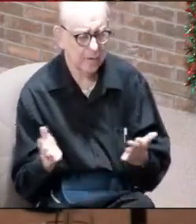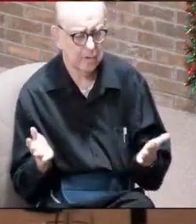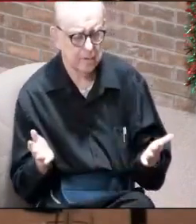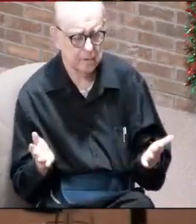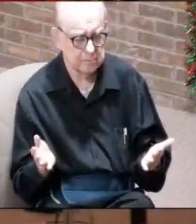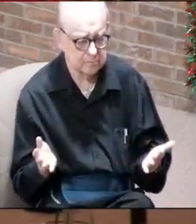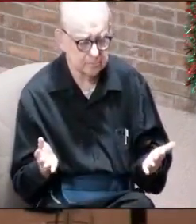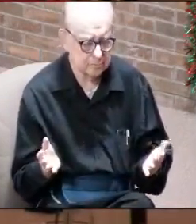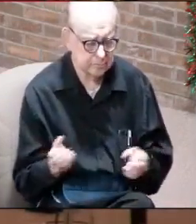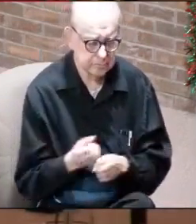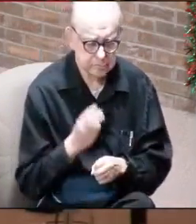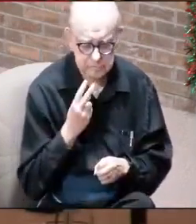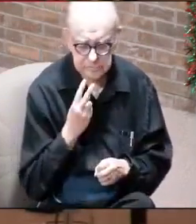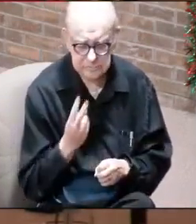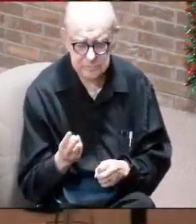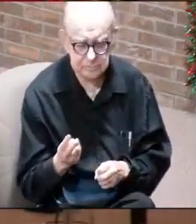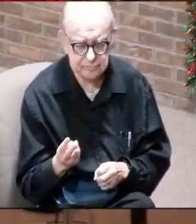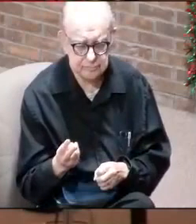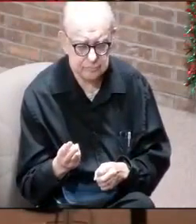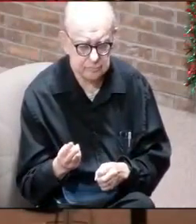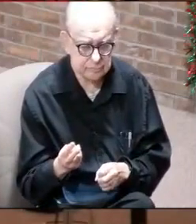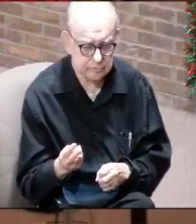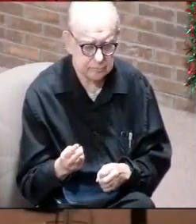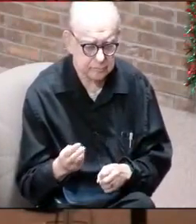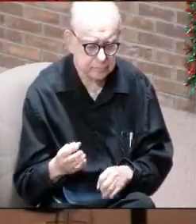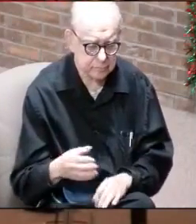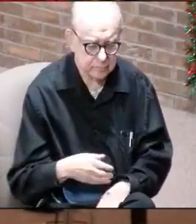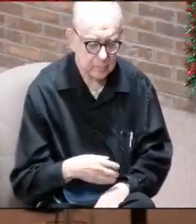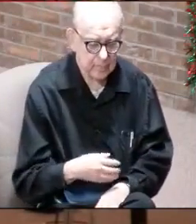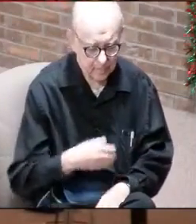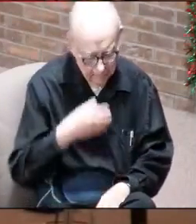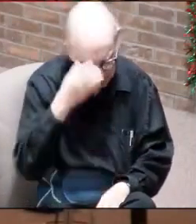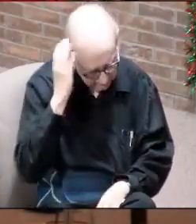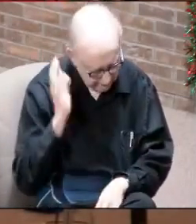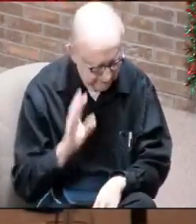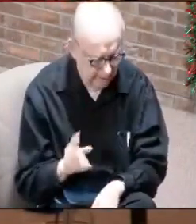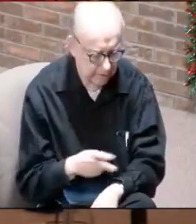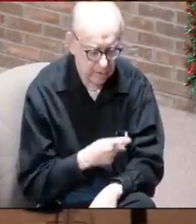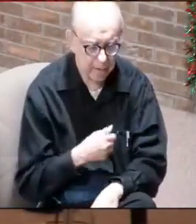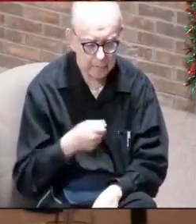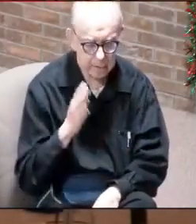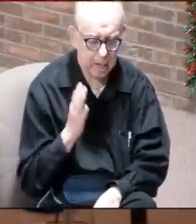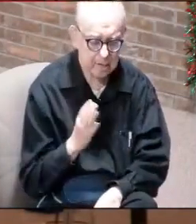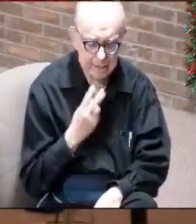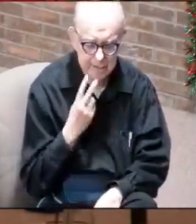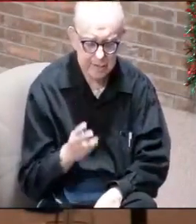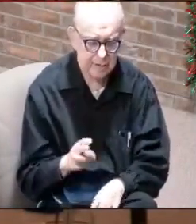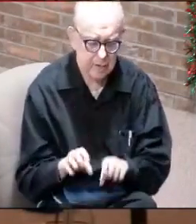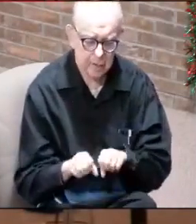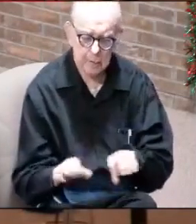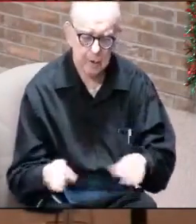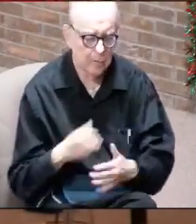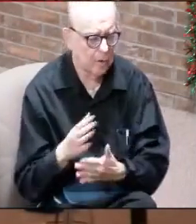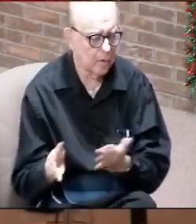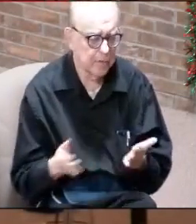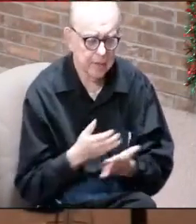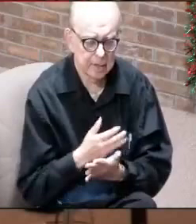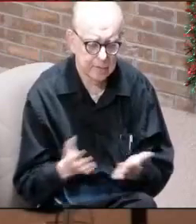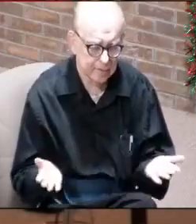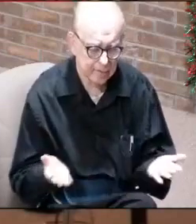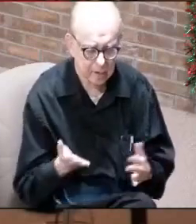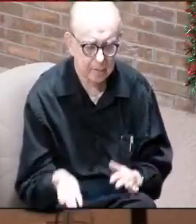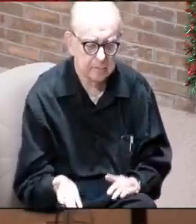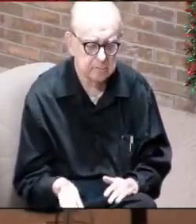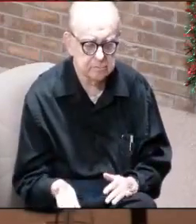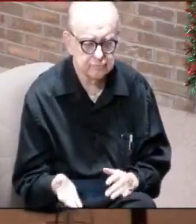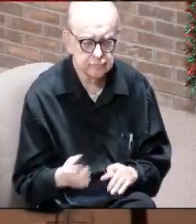he gets to see the lion and the lamb and God. He gets to see the parchment and all of the things, you know, were there.